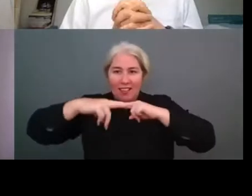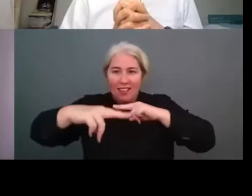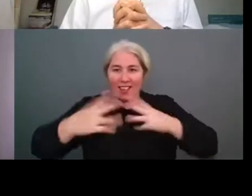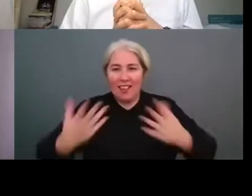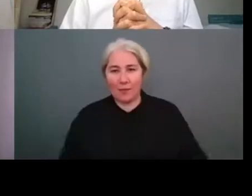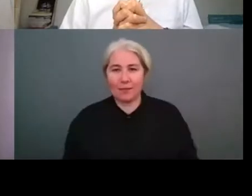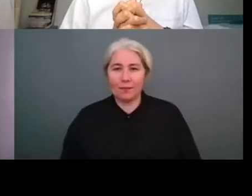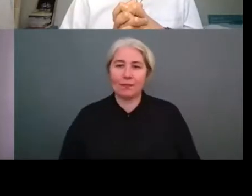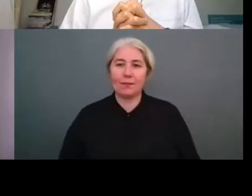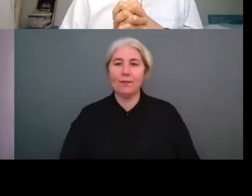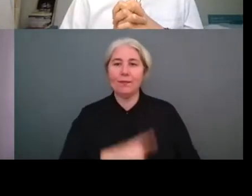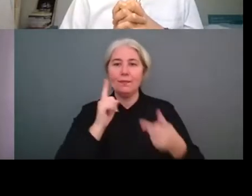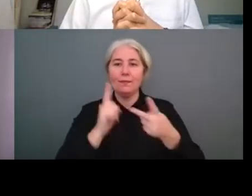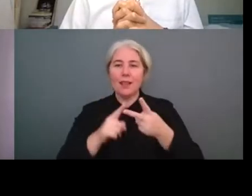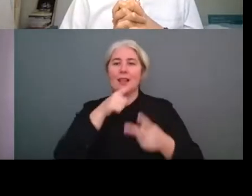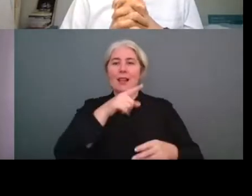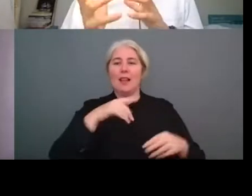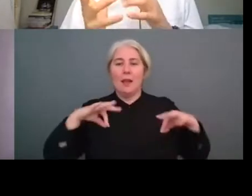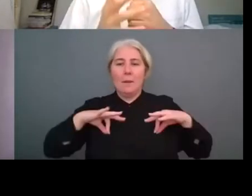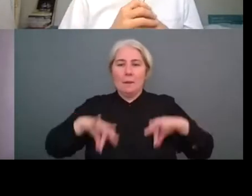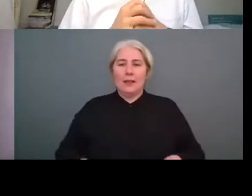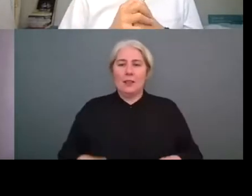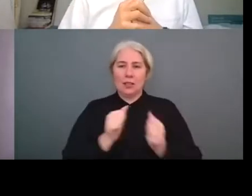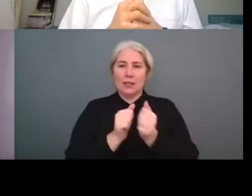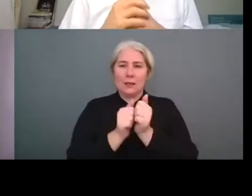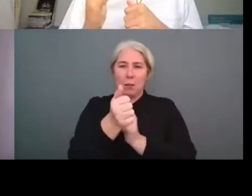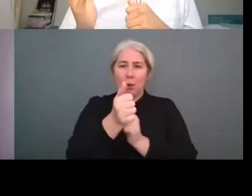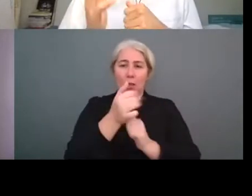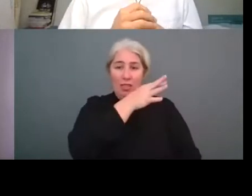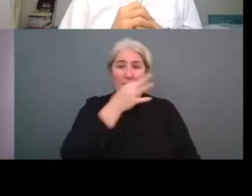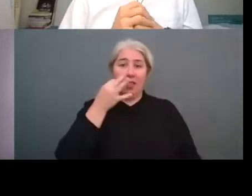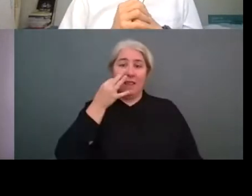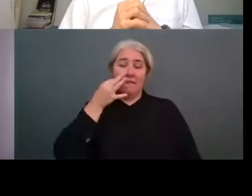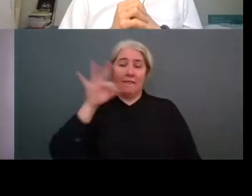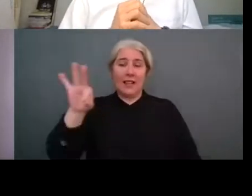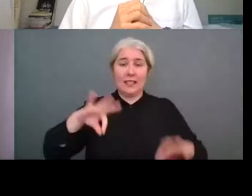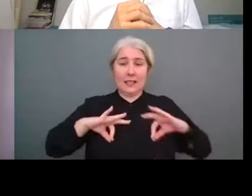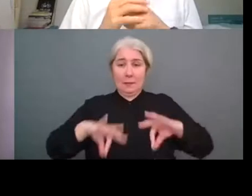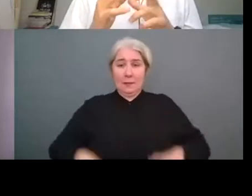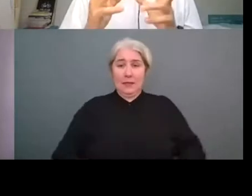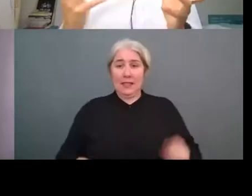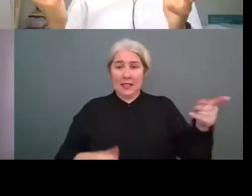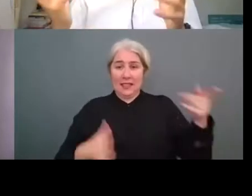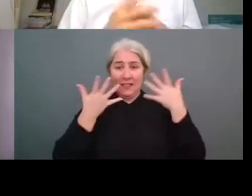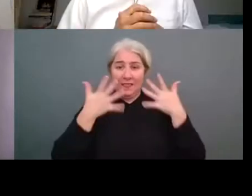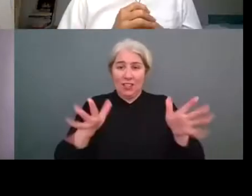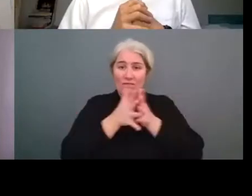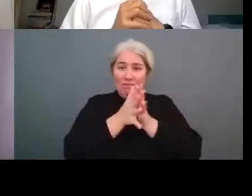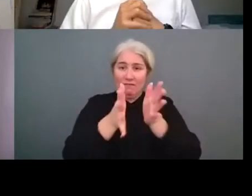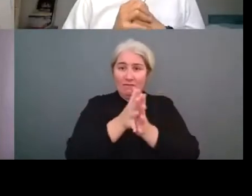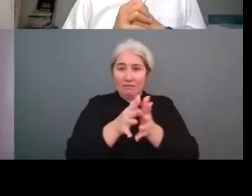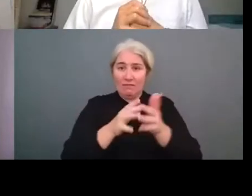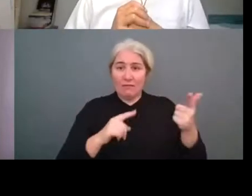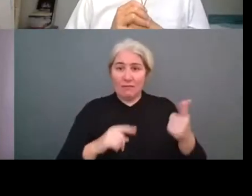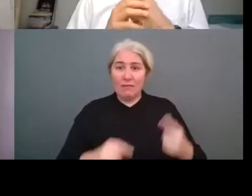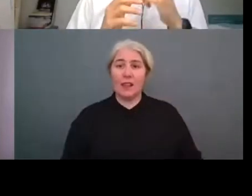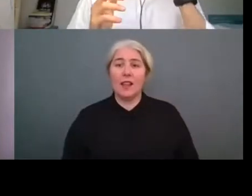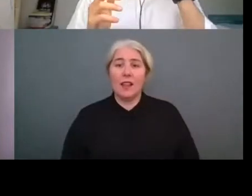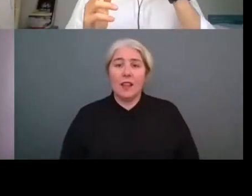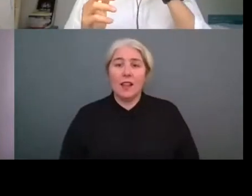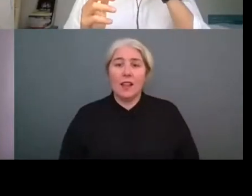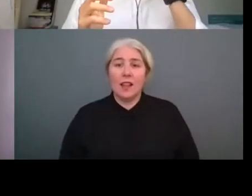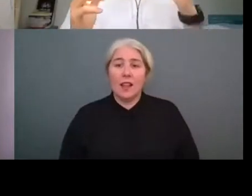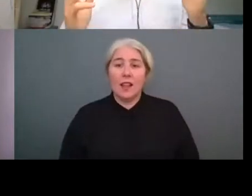the ministry of sports and of the french ministry of sports and and w and vvf um